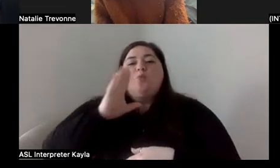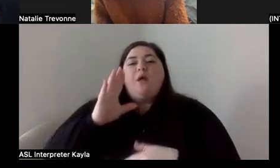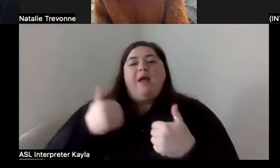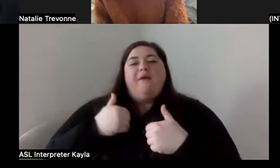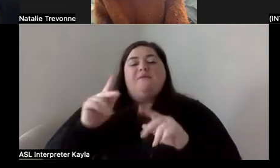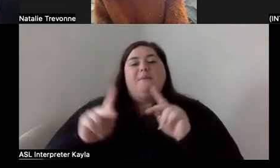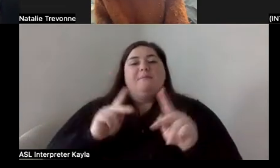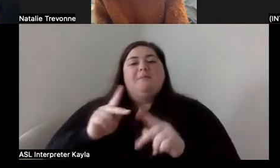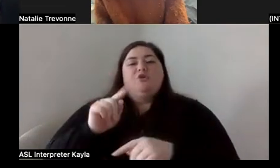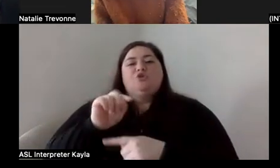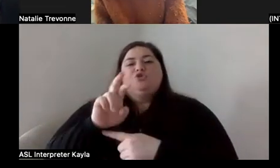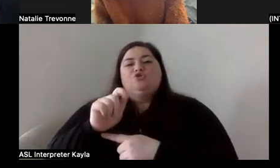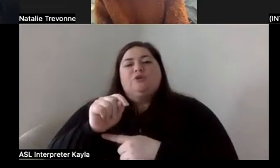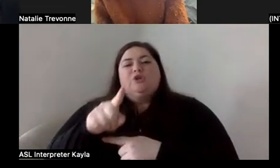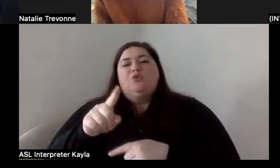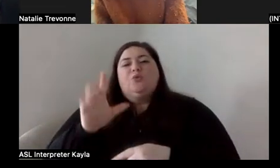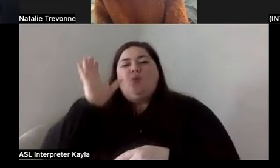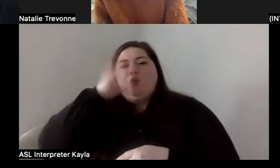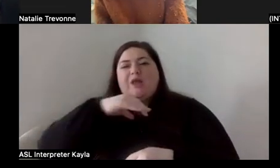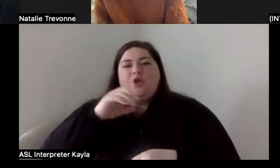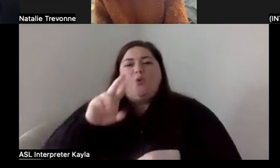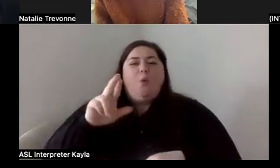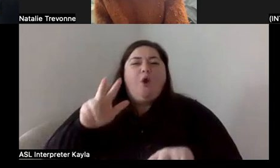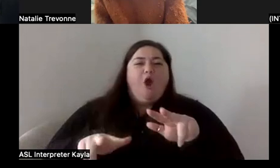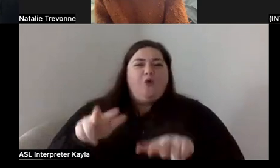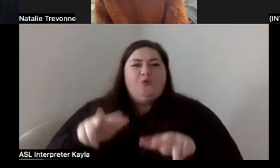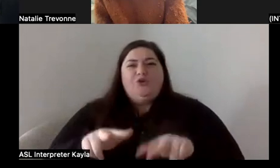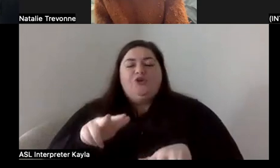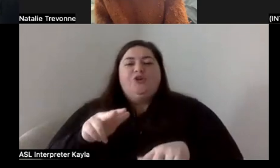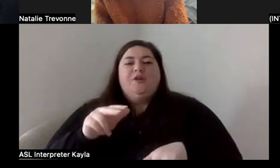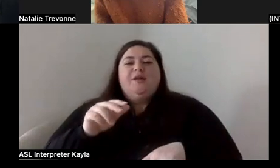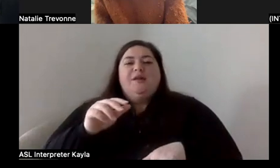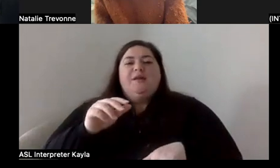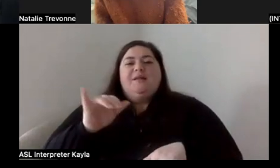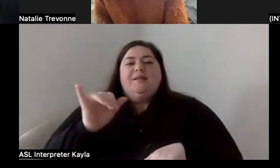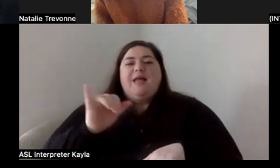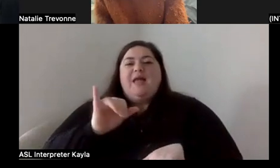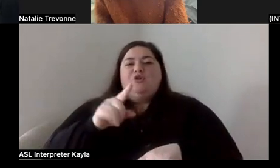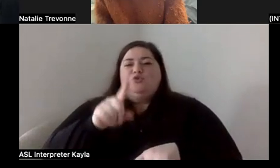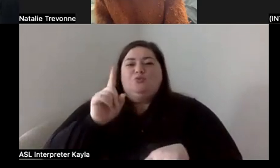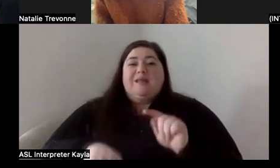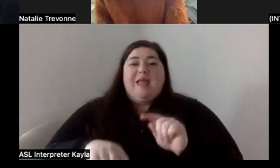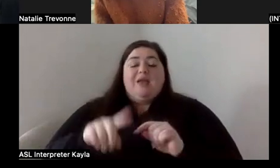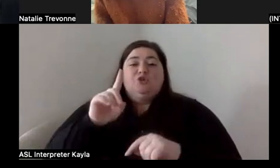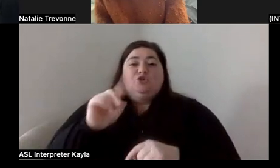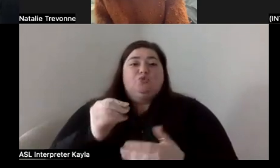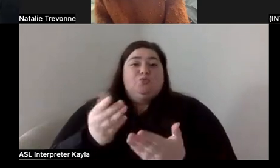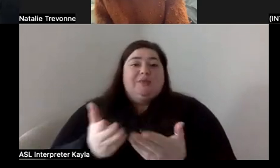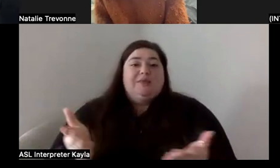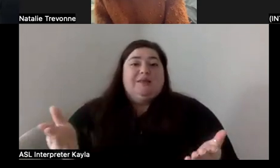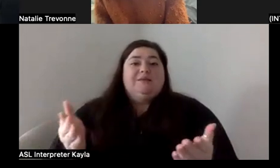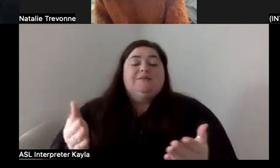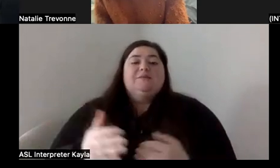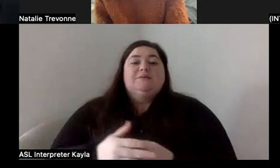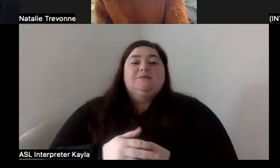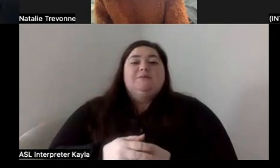awkwardly or weird or just, you know, like, as if you can't do certain things. I think, like,